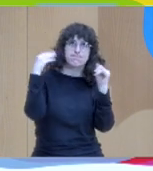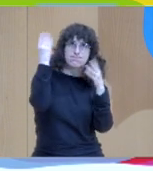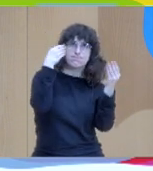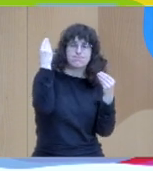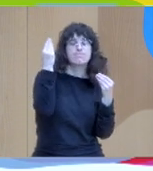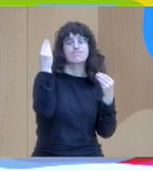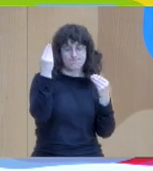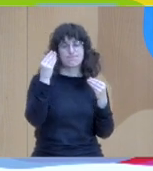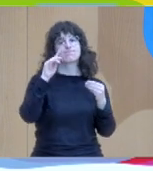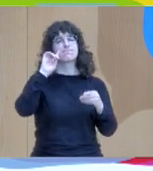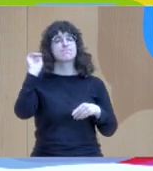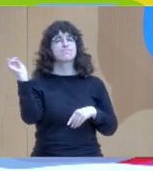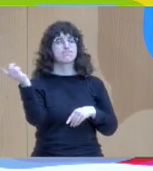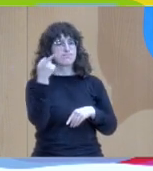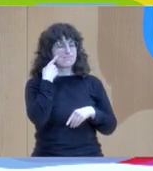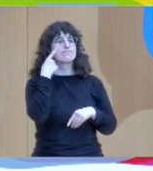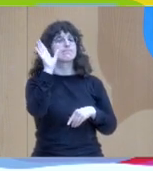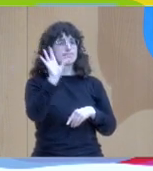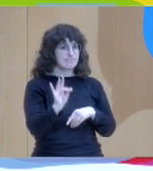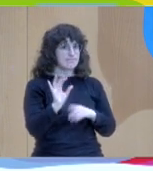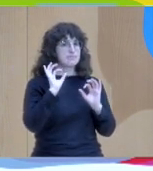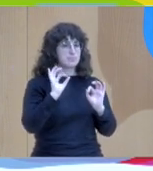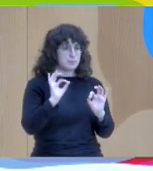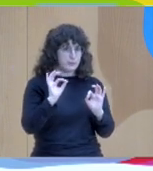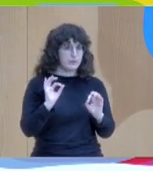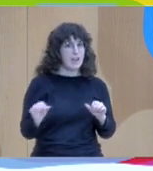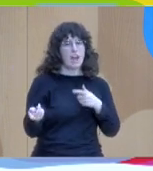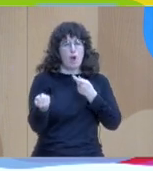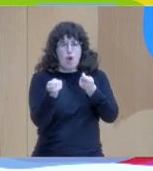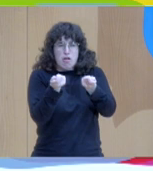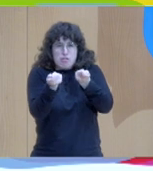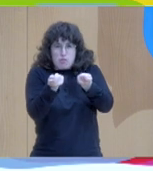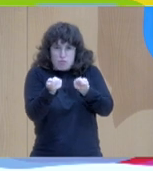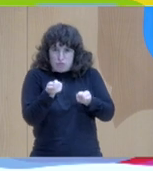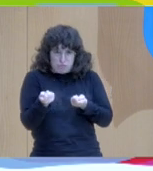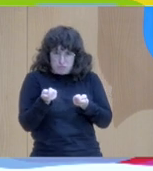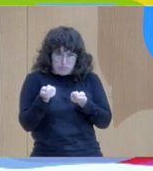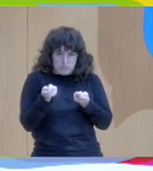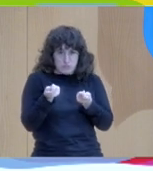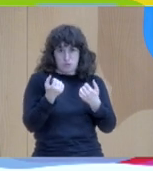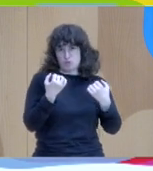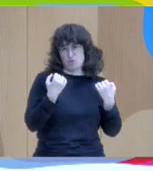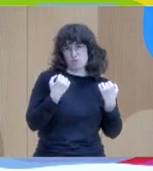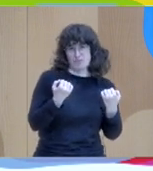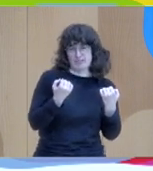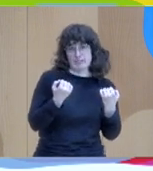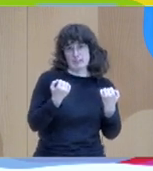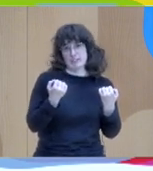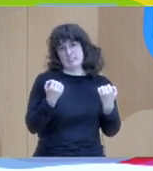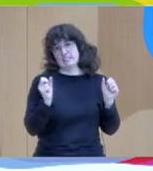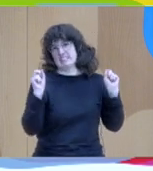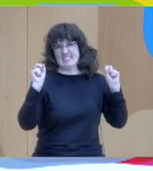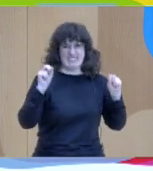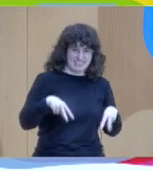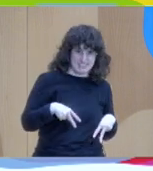don't put your best methods of control into action. He said that he has been